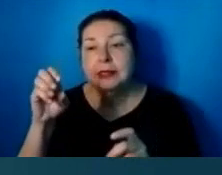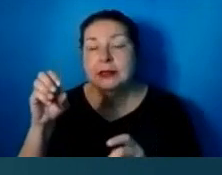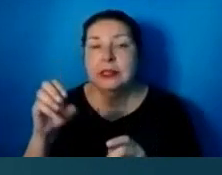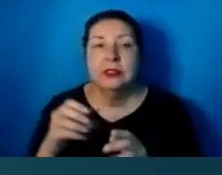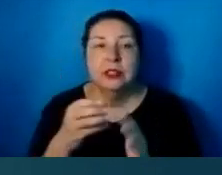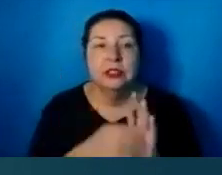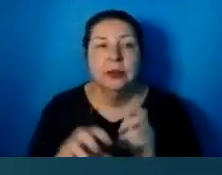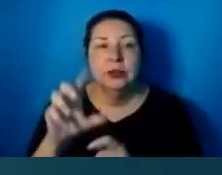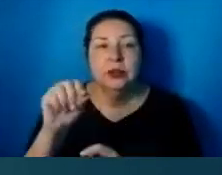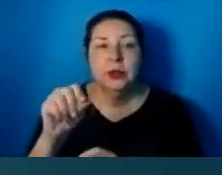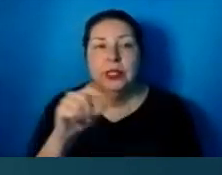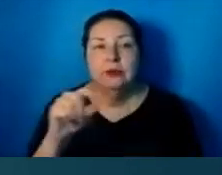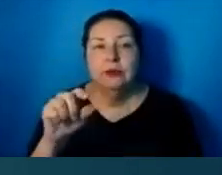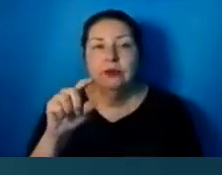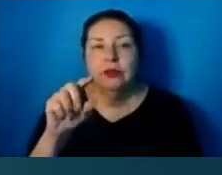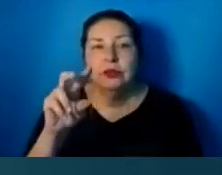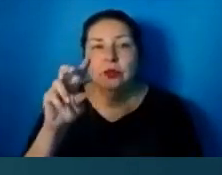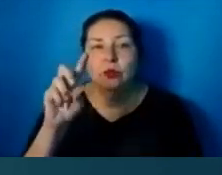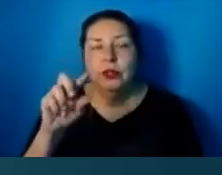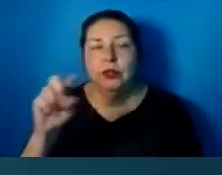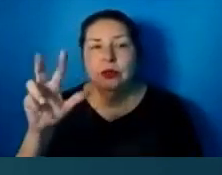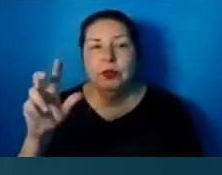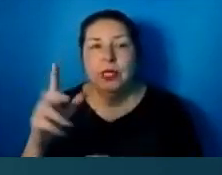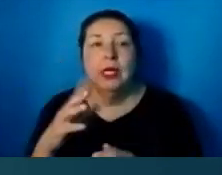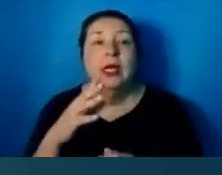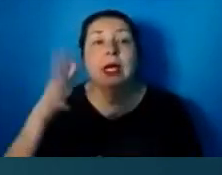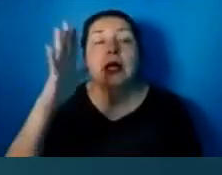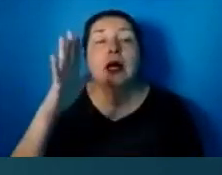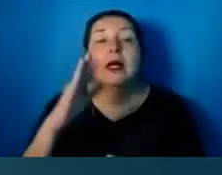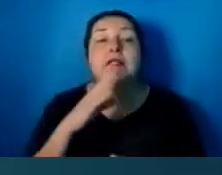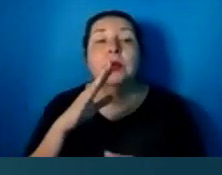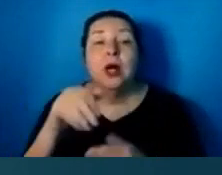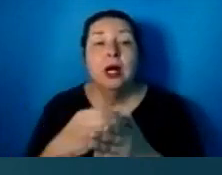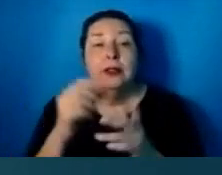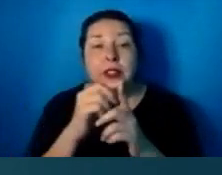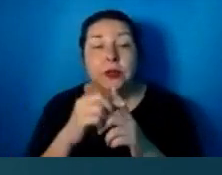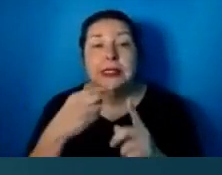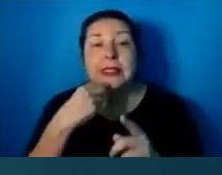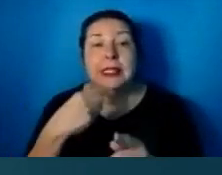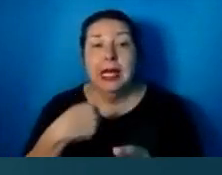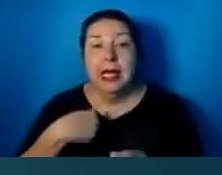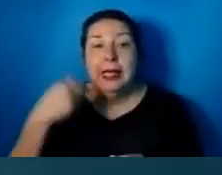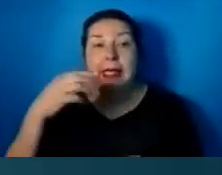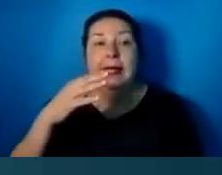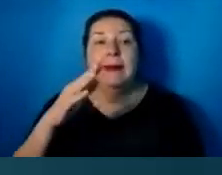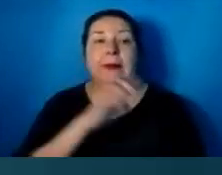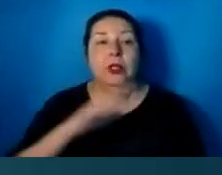1 to 3. Then God spoke all these words, saying, I am the Lord your God, who brought you out of